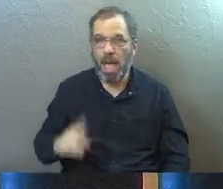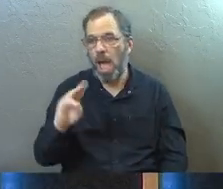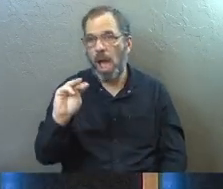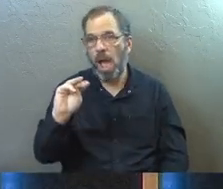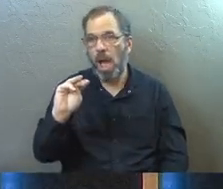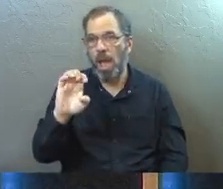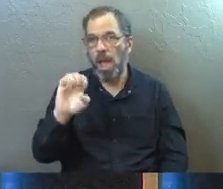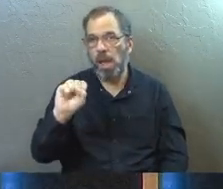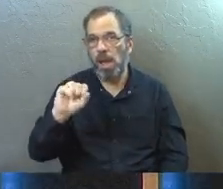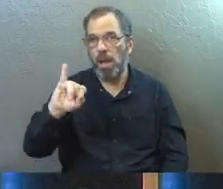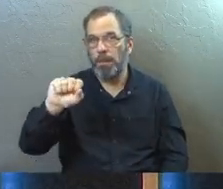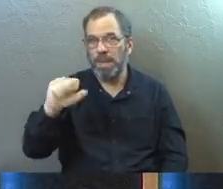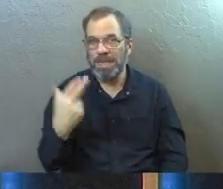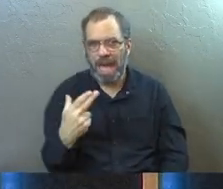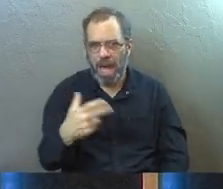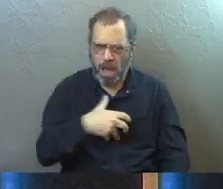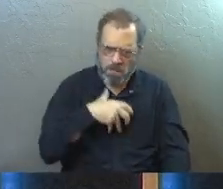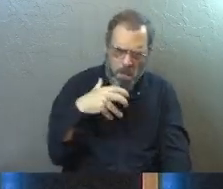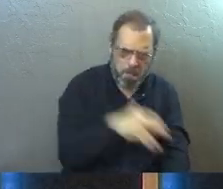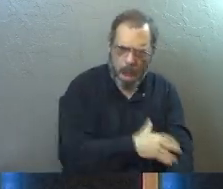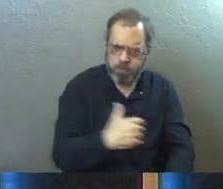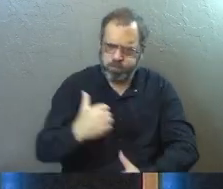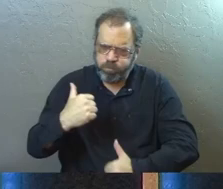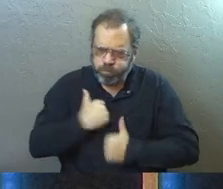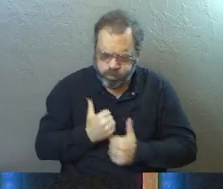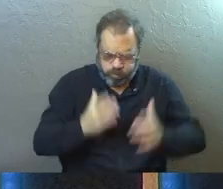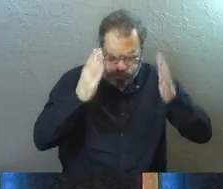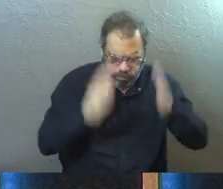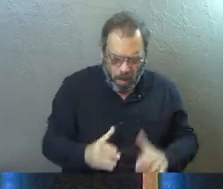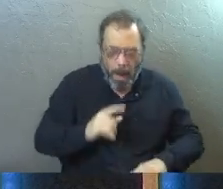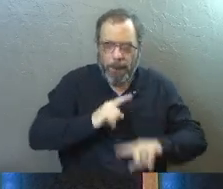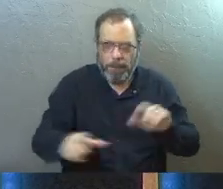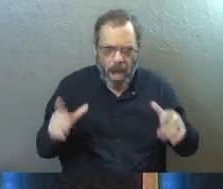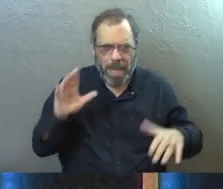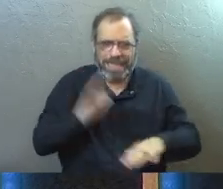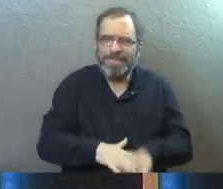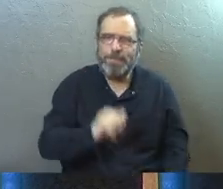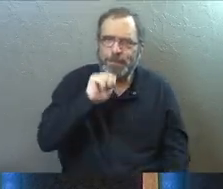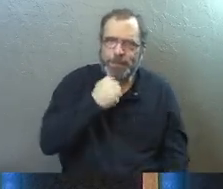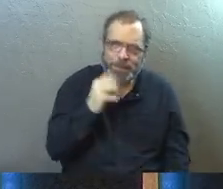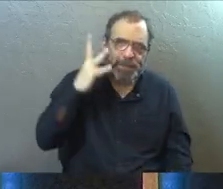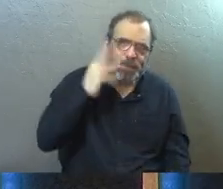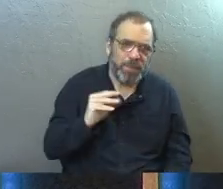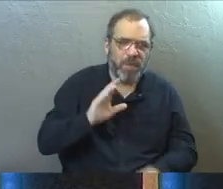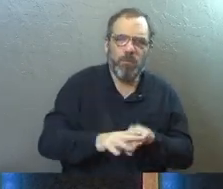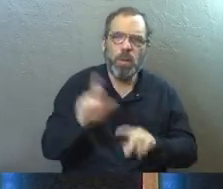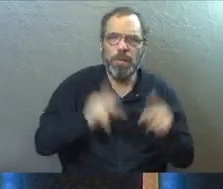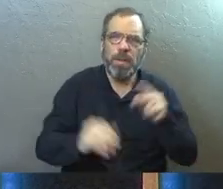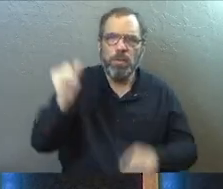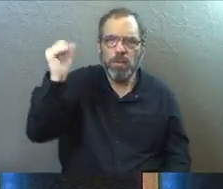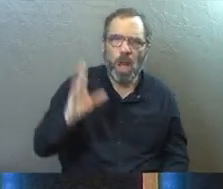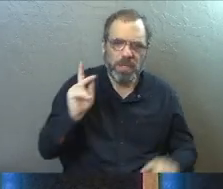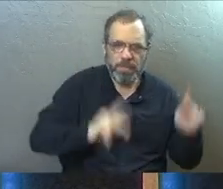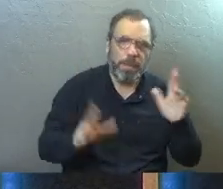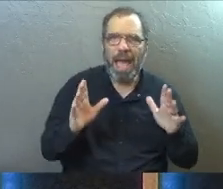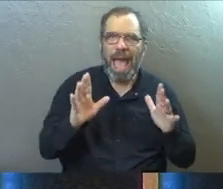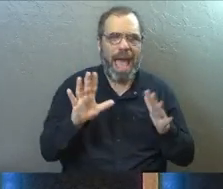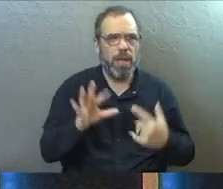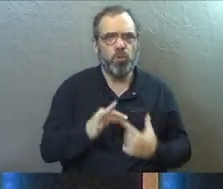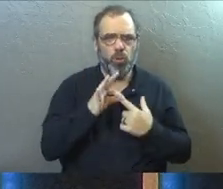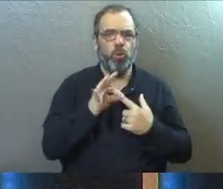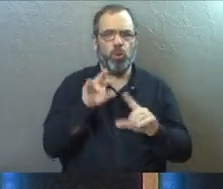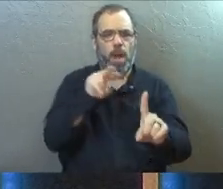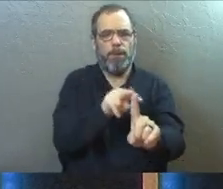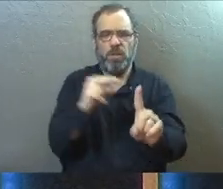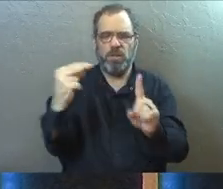not just going to be a powerful military figure, but that he was going to suffer for the people of God. And it was a unique